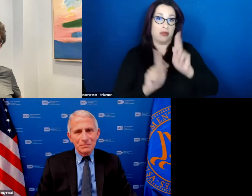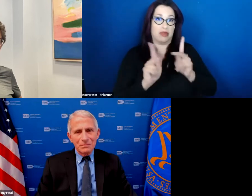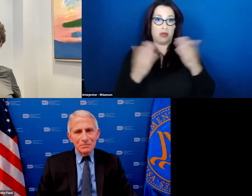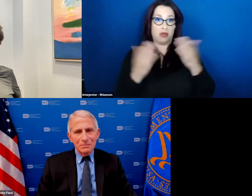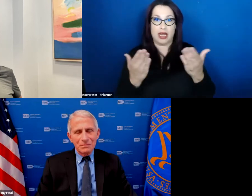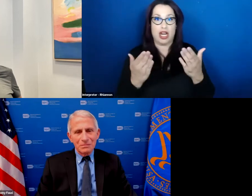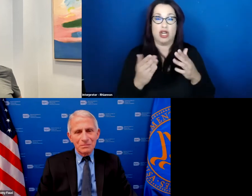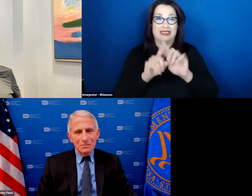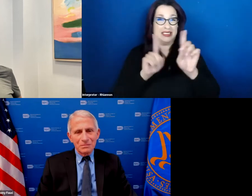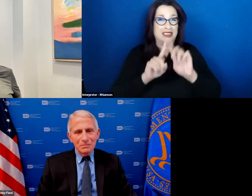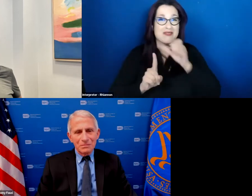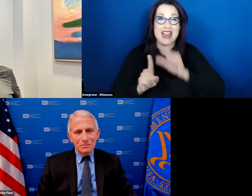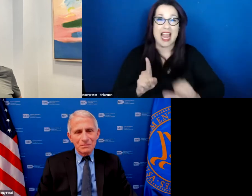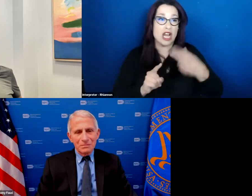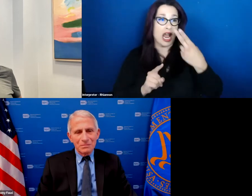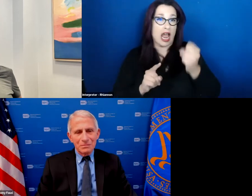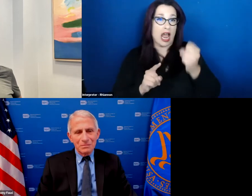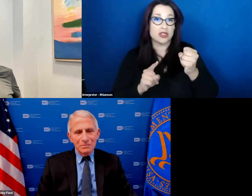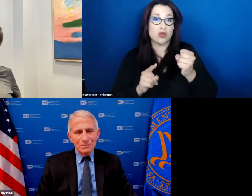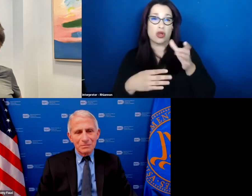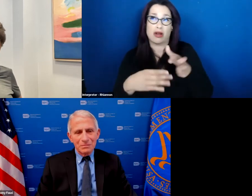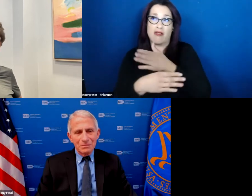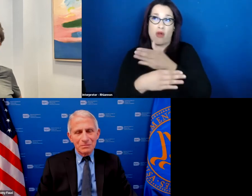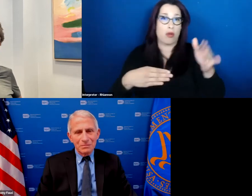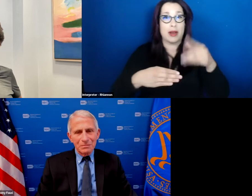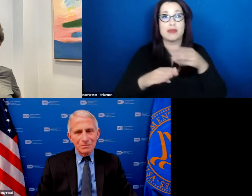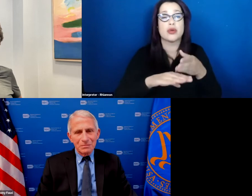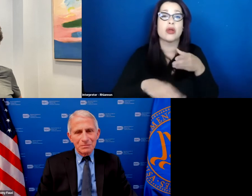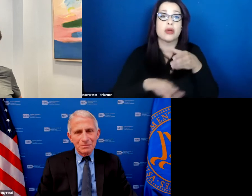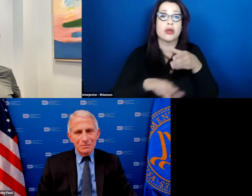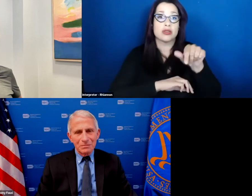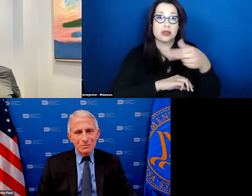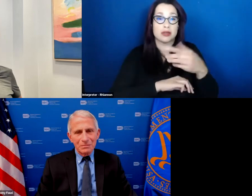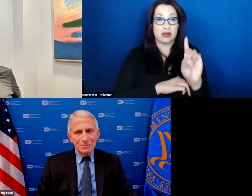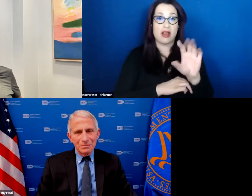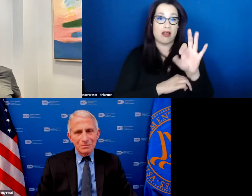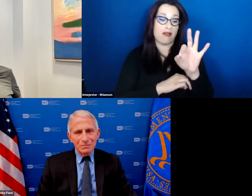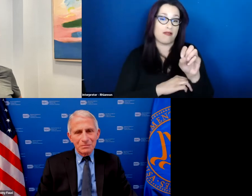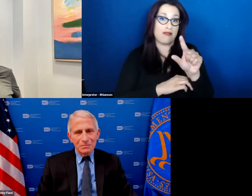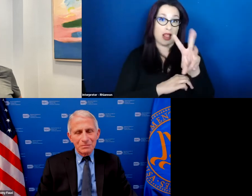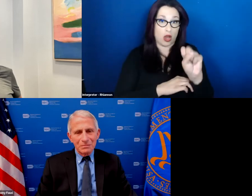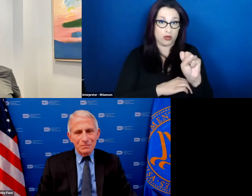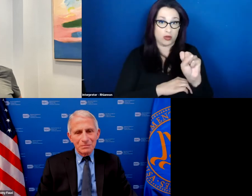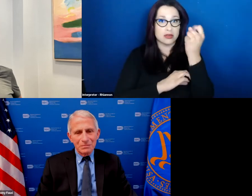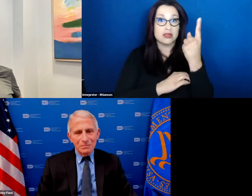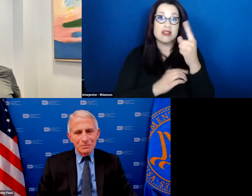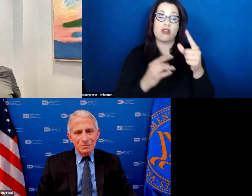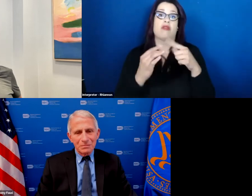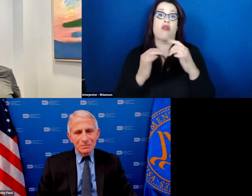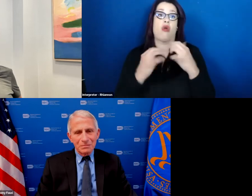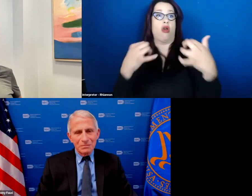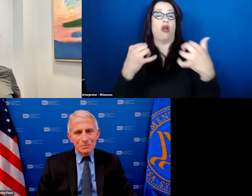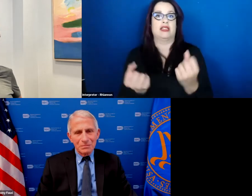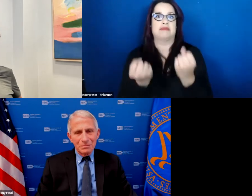high school all the way on up to postdoctoral fellows and it's a national audience not just our summer interns we've invited